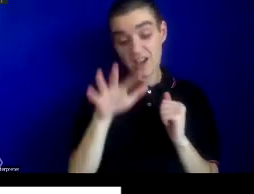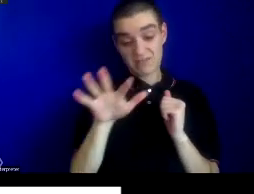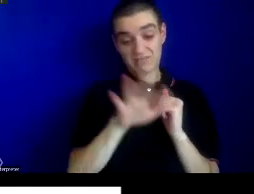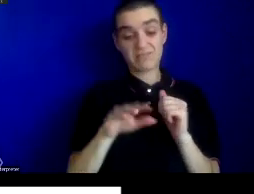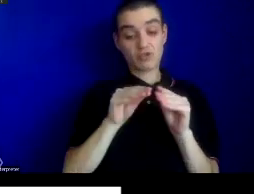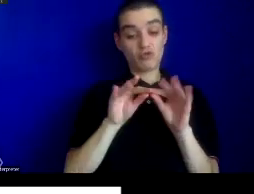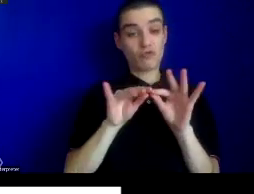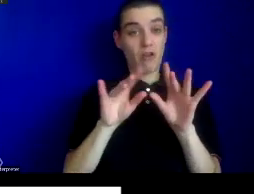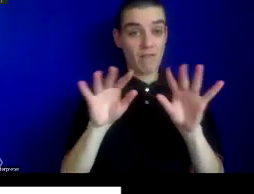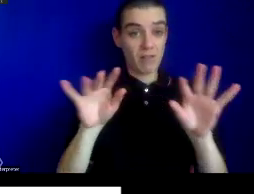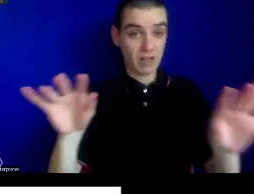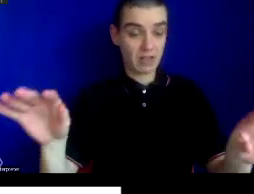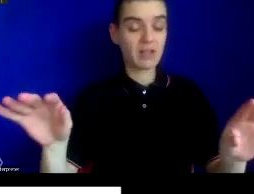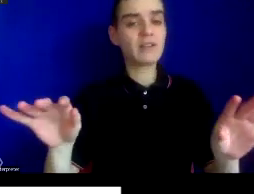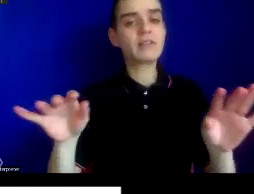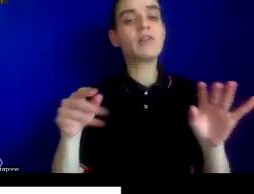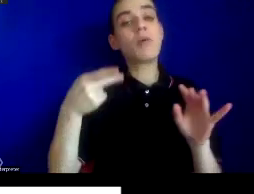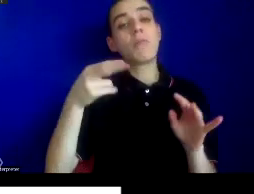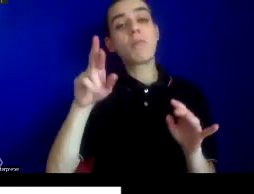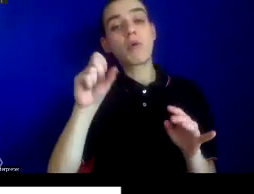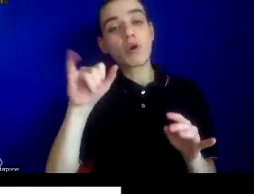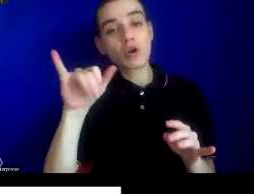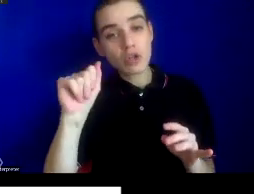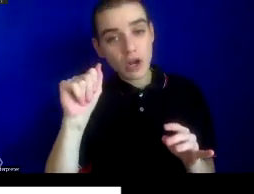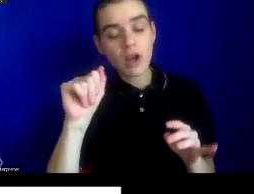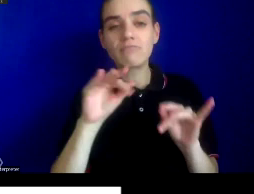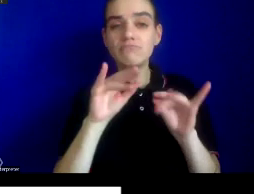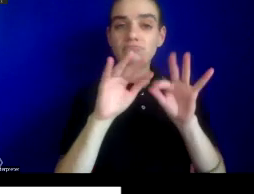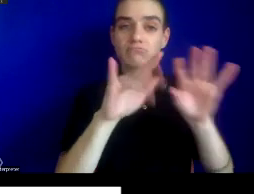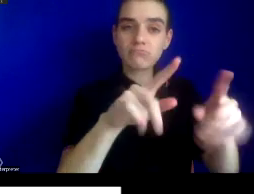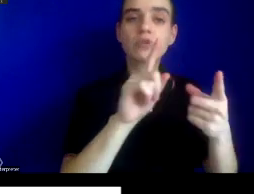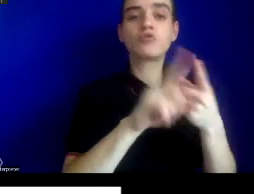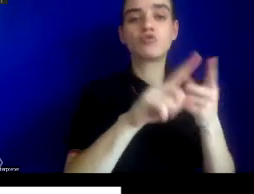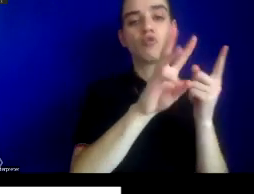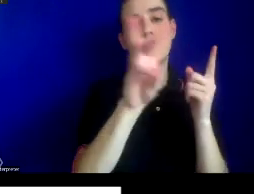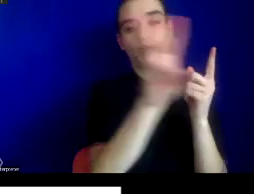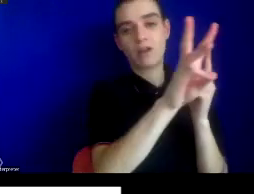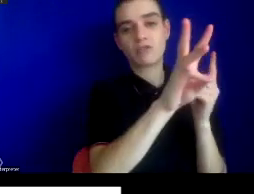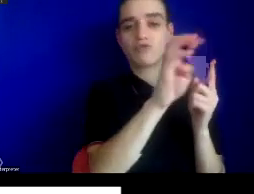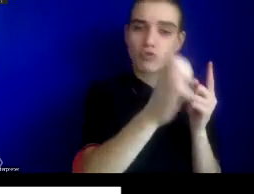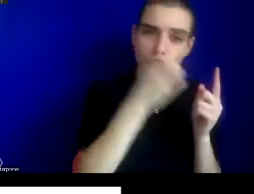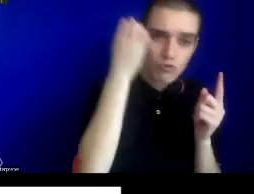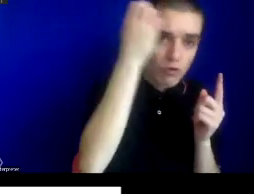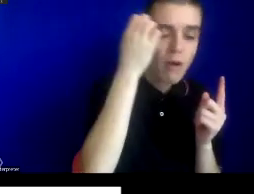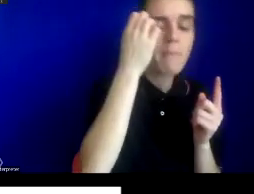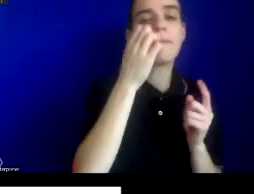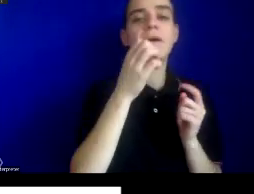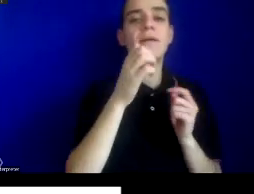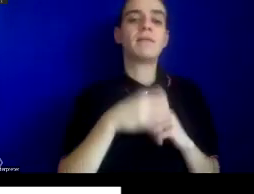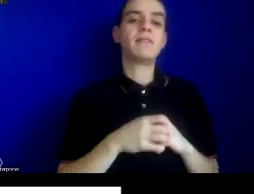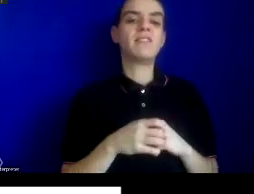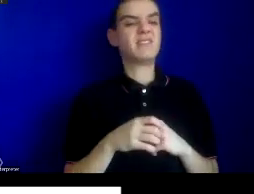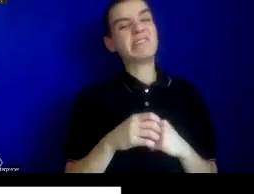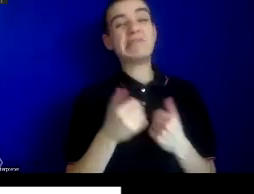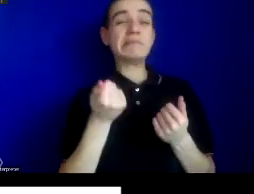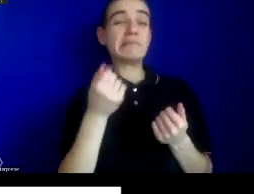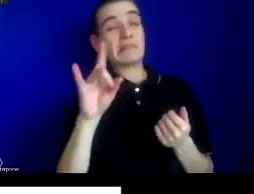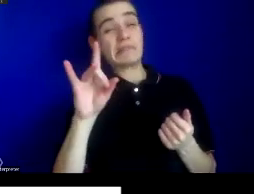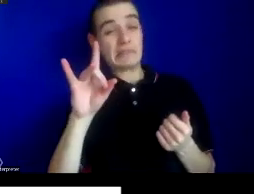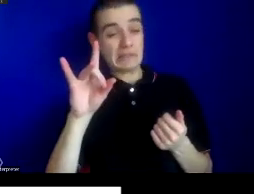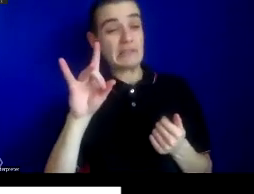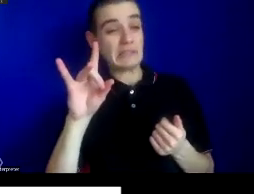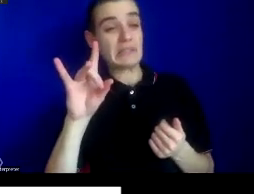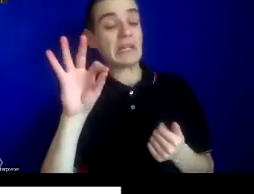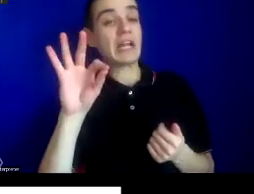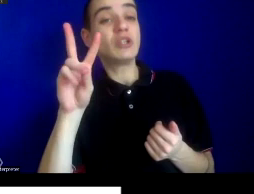the Persian Gulf and to Western Europe and the Mediterranean, between really 1892 and 1938 in particular.